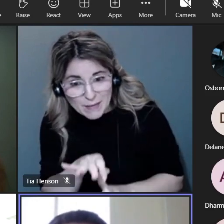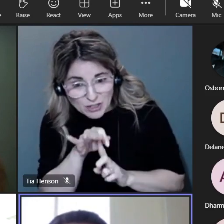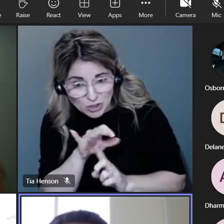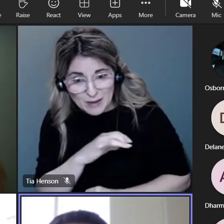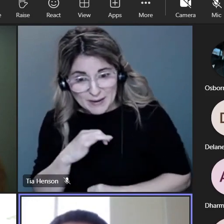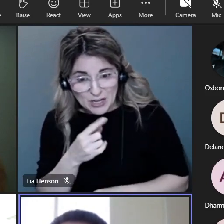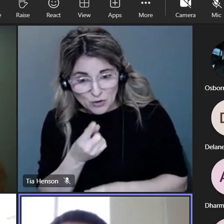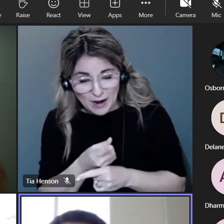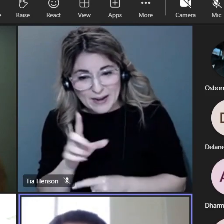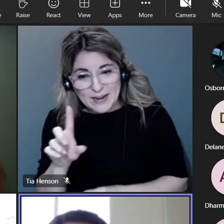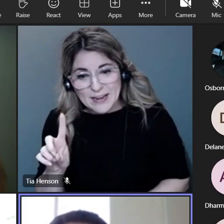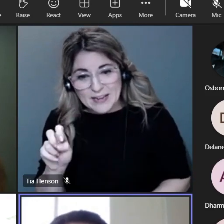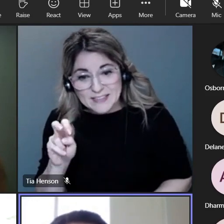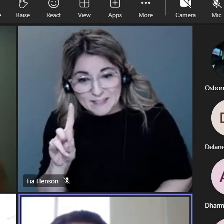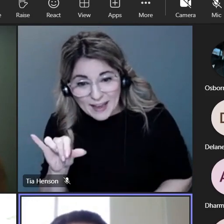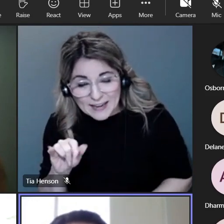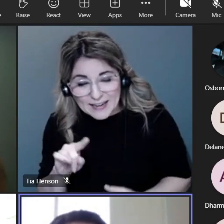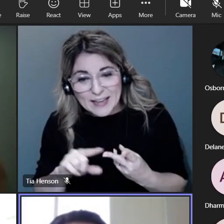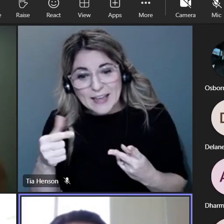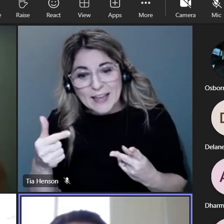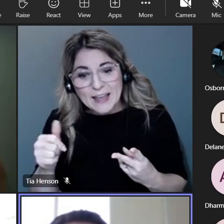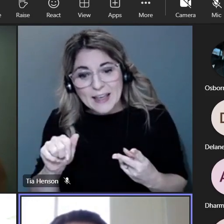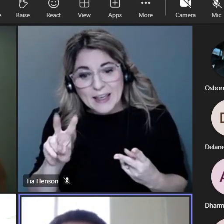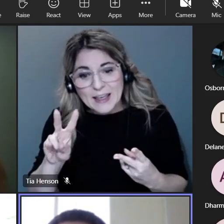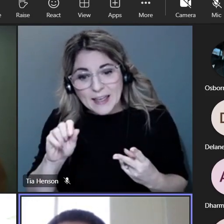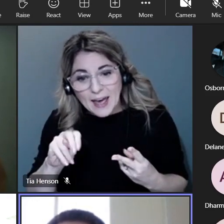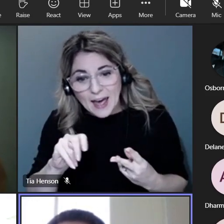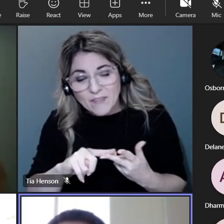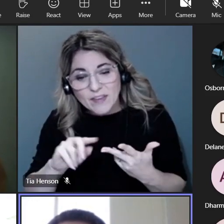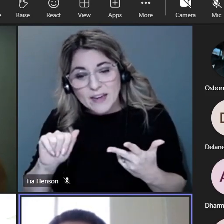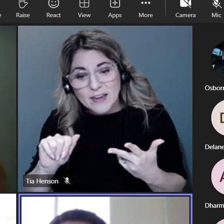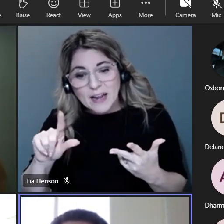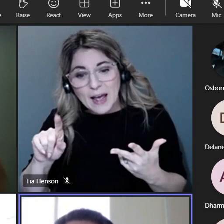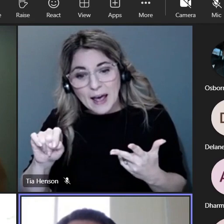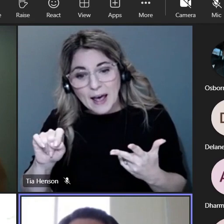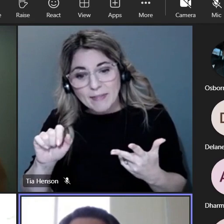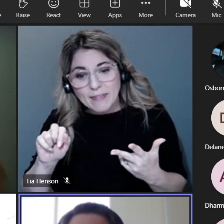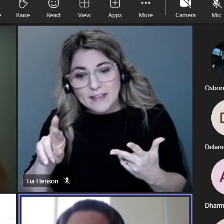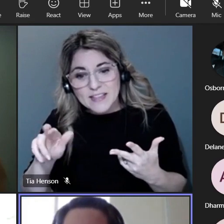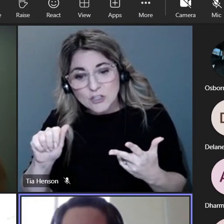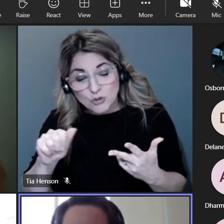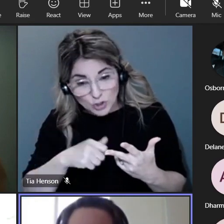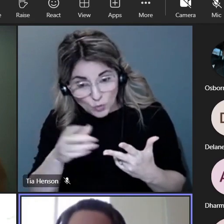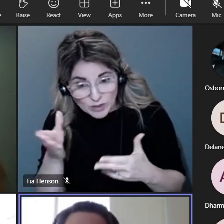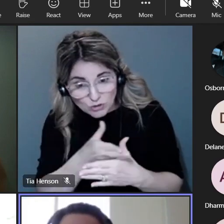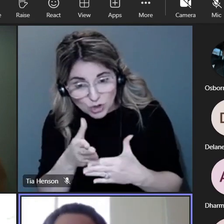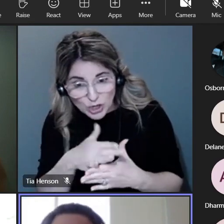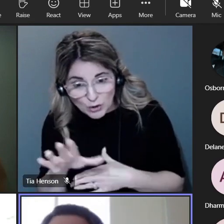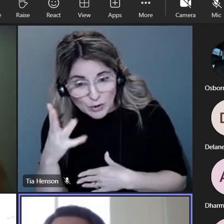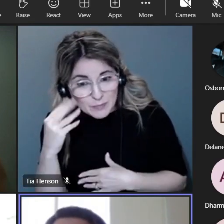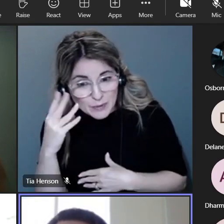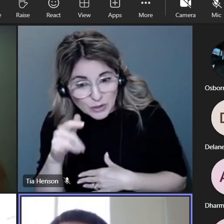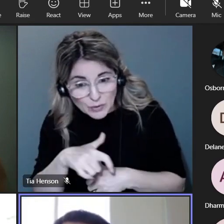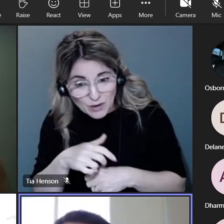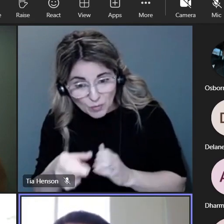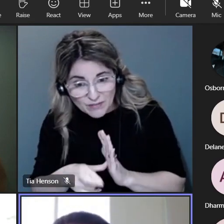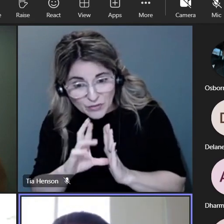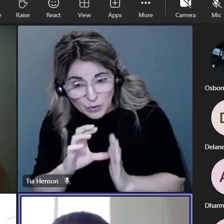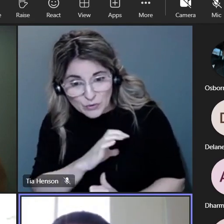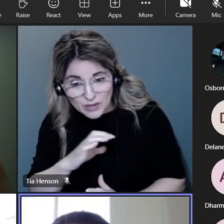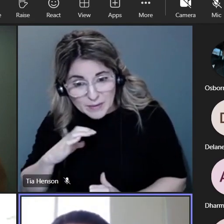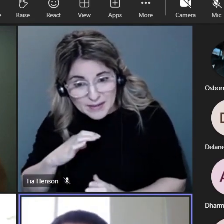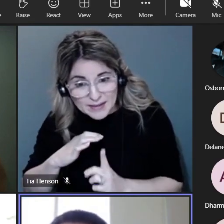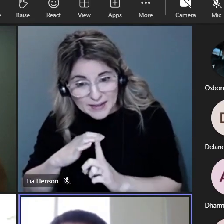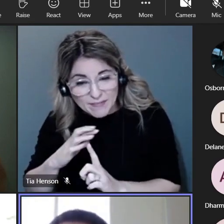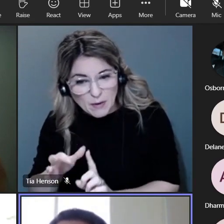so Delaney Gavin and Alexandra would any of you like to sort of share about your time on that special